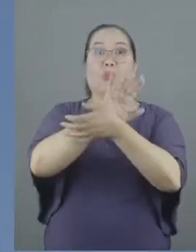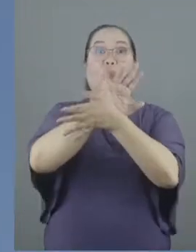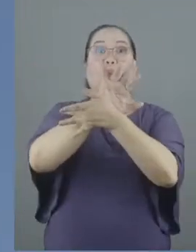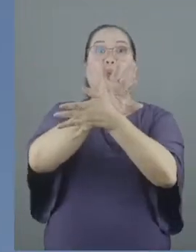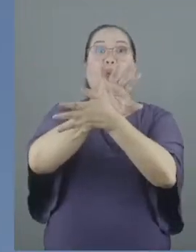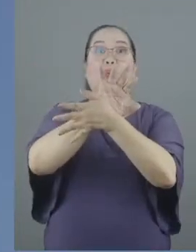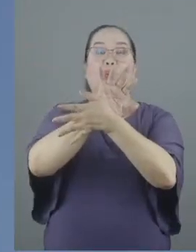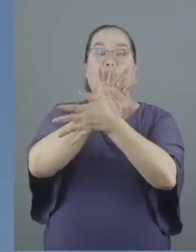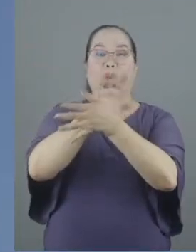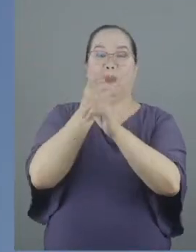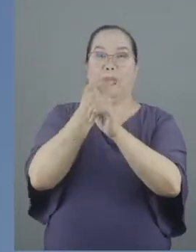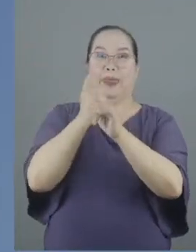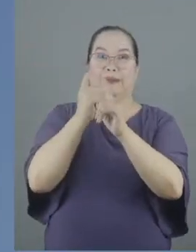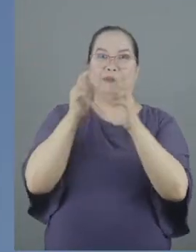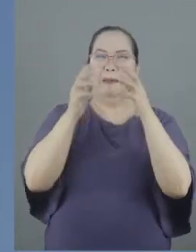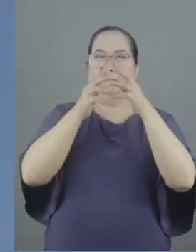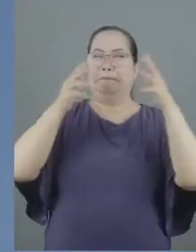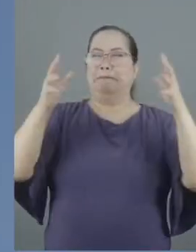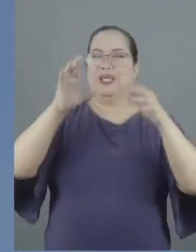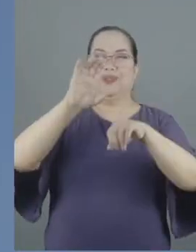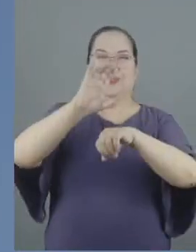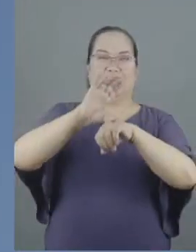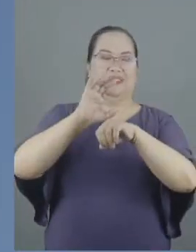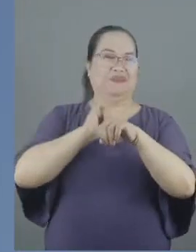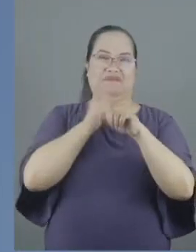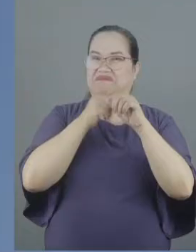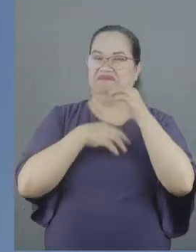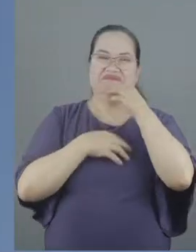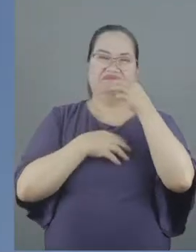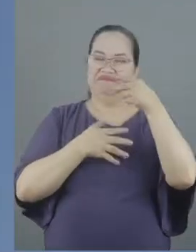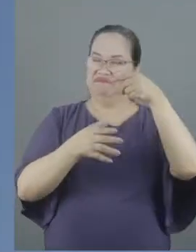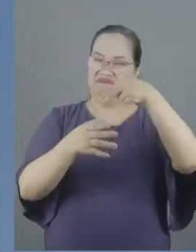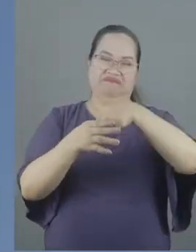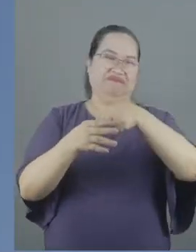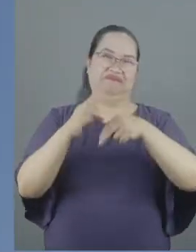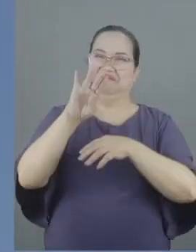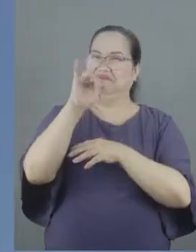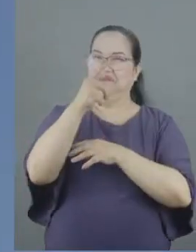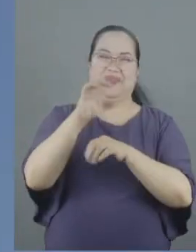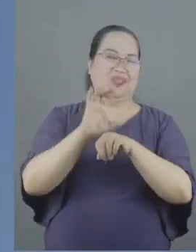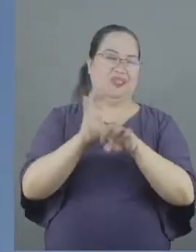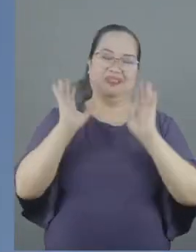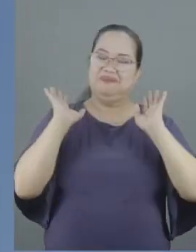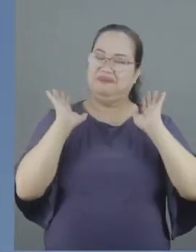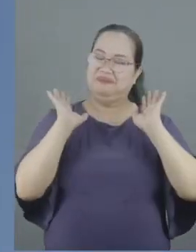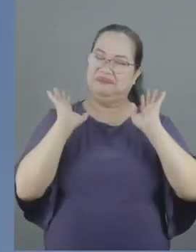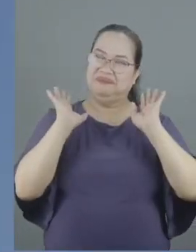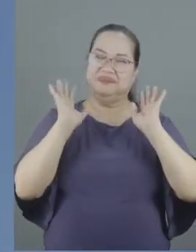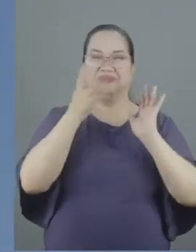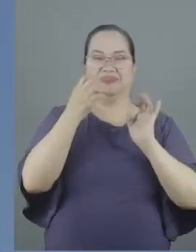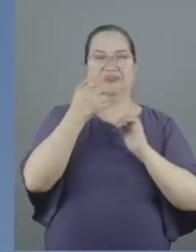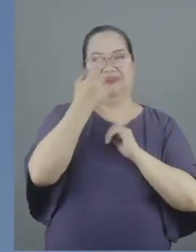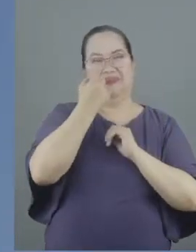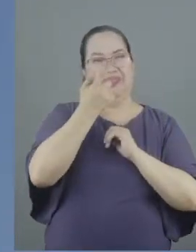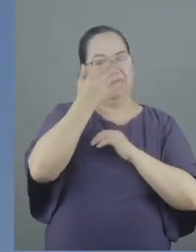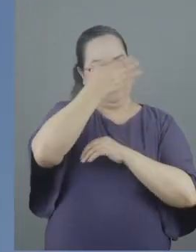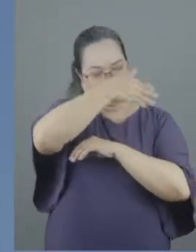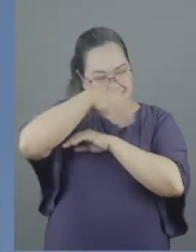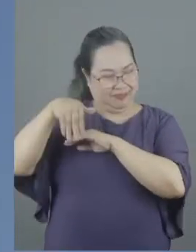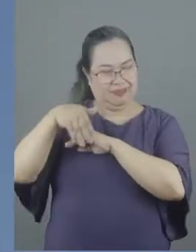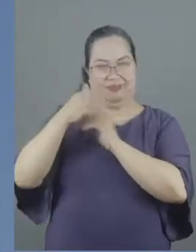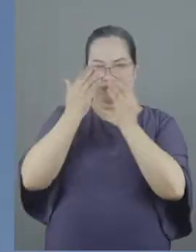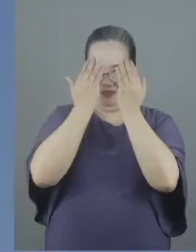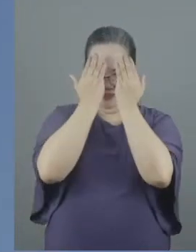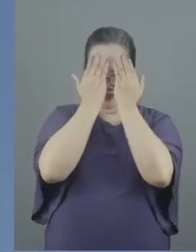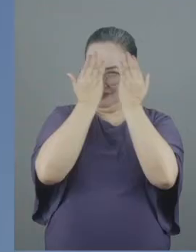Coming from a mega church, I personally did not want to join another big church. I wanted to stay anonymous. I didn't